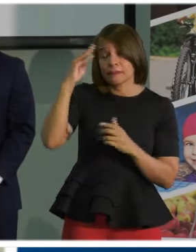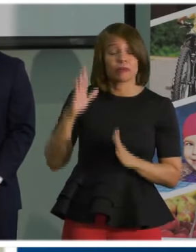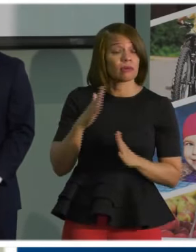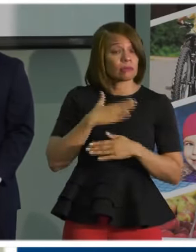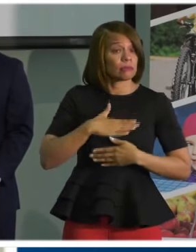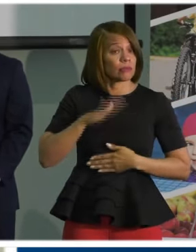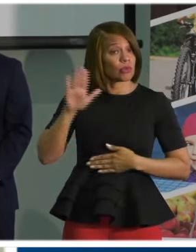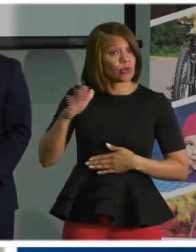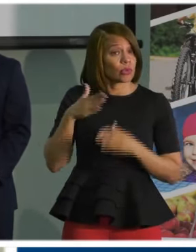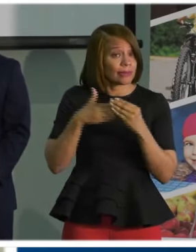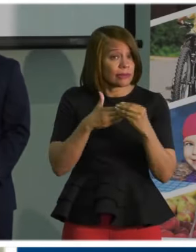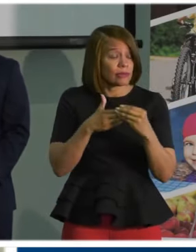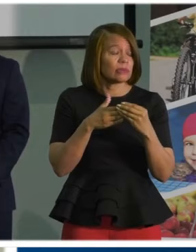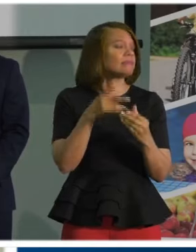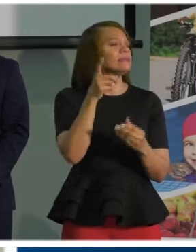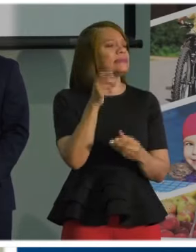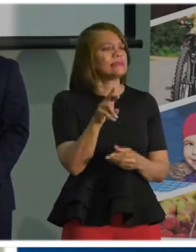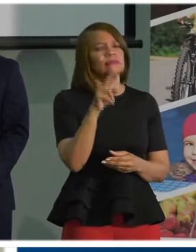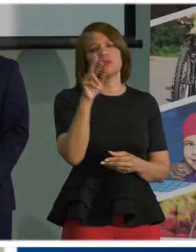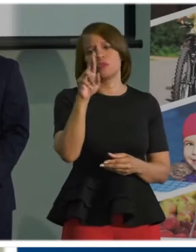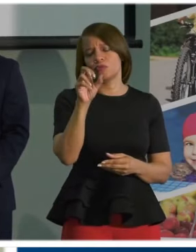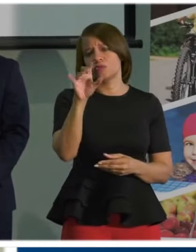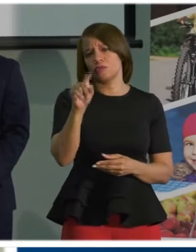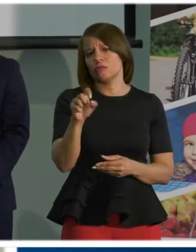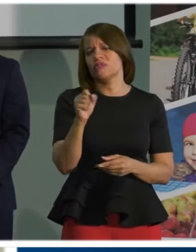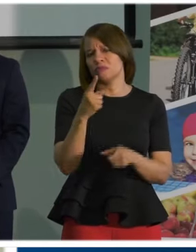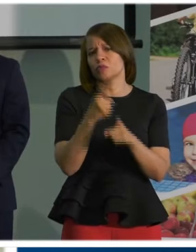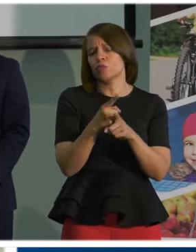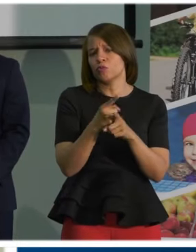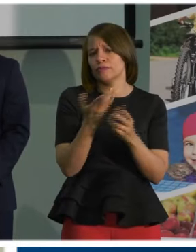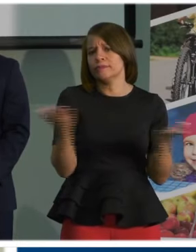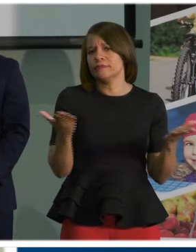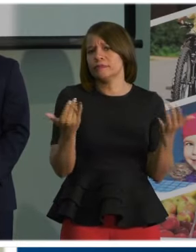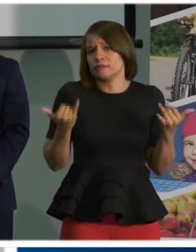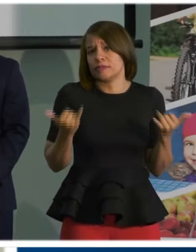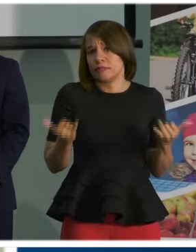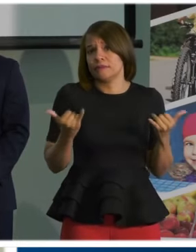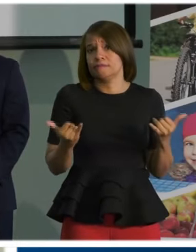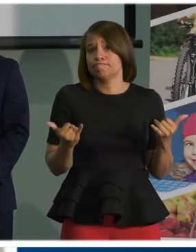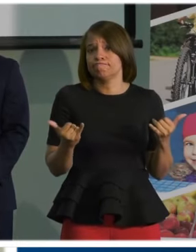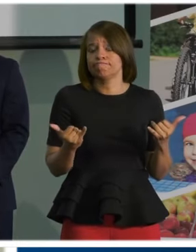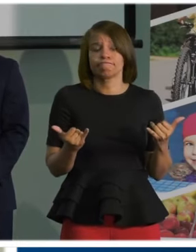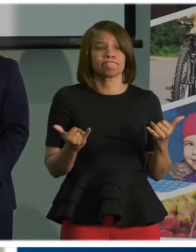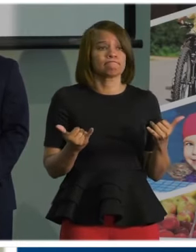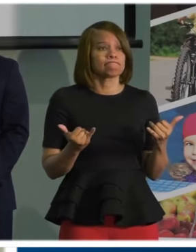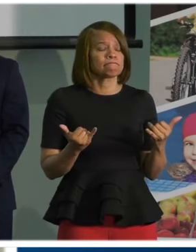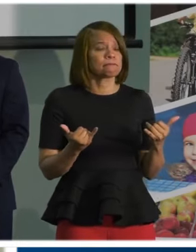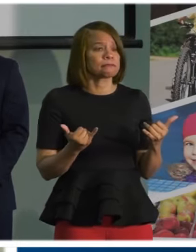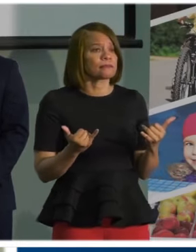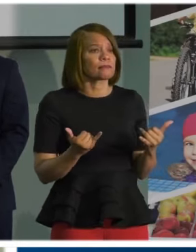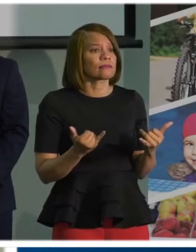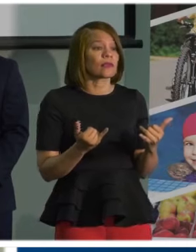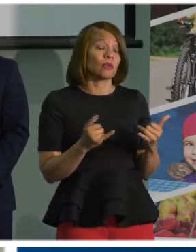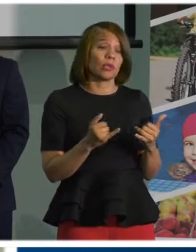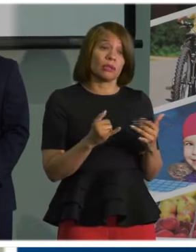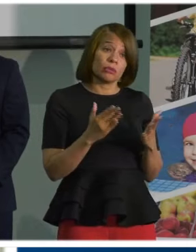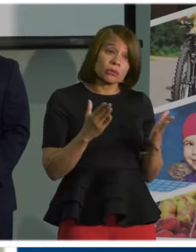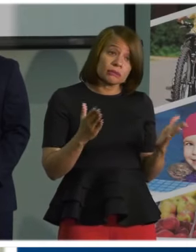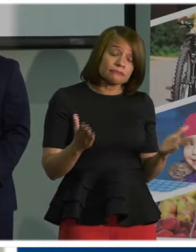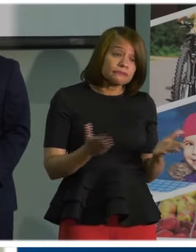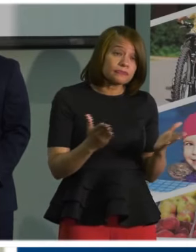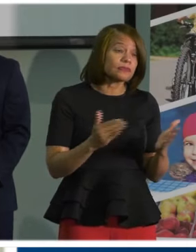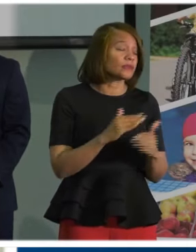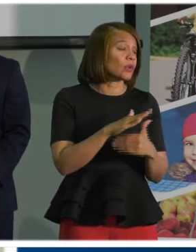Dr. Roberts, this is the right thing to do at the right moment in time. We would urge everybody